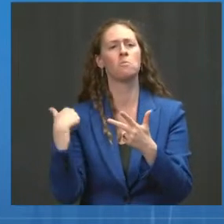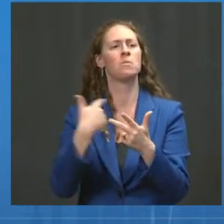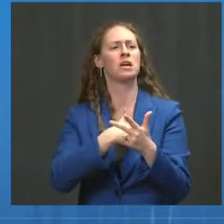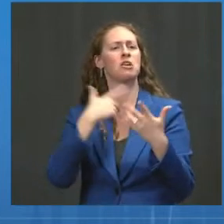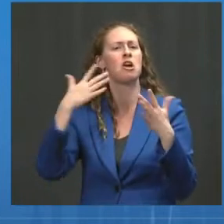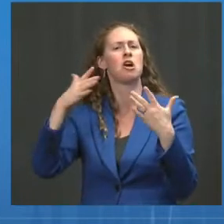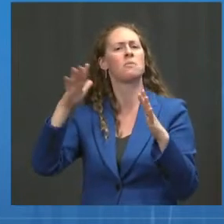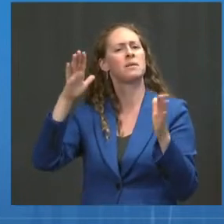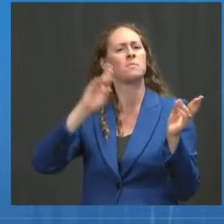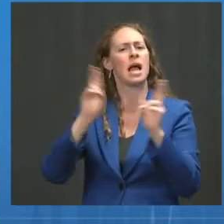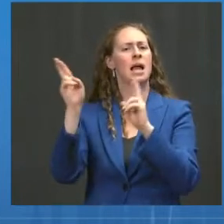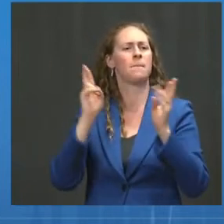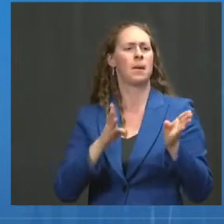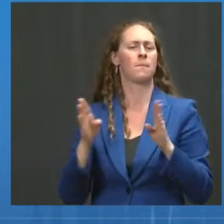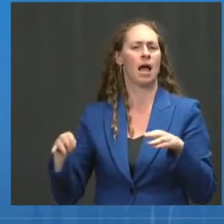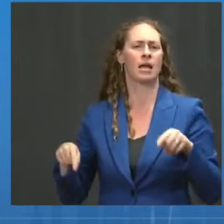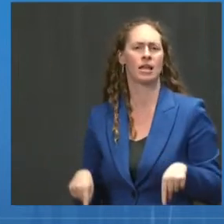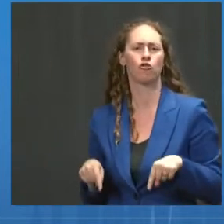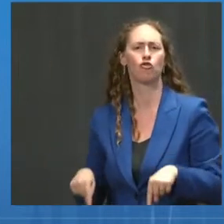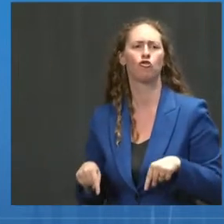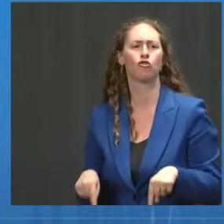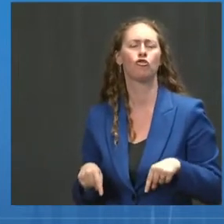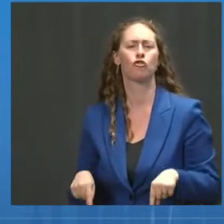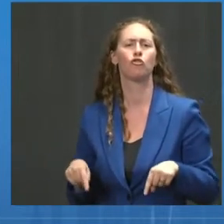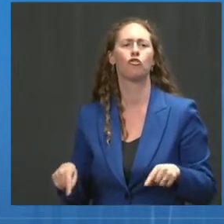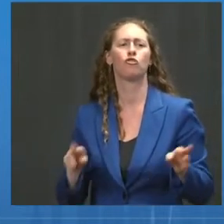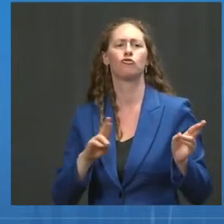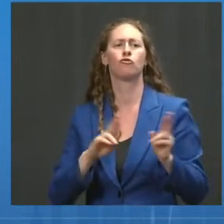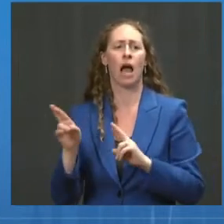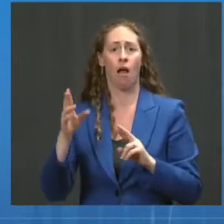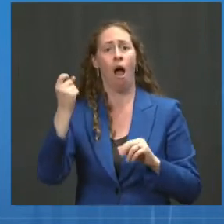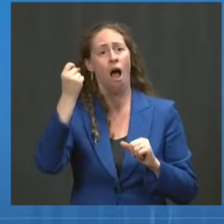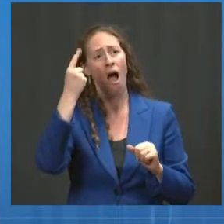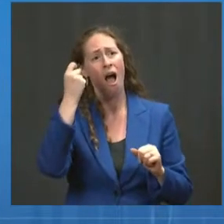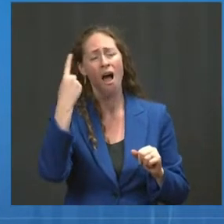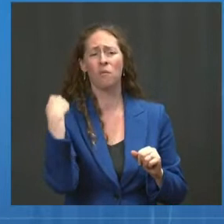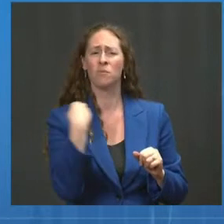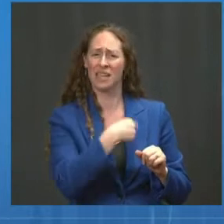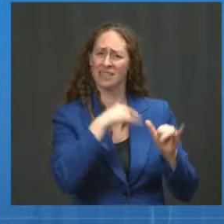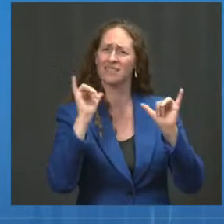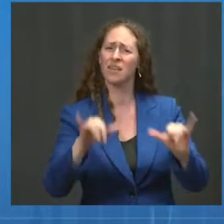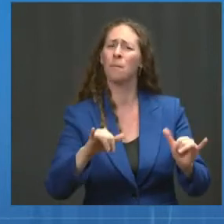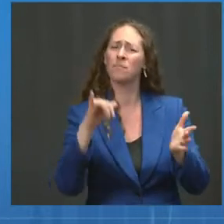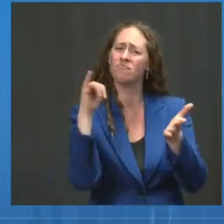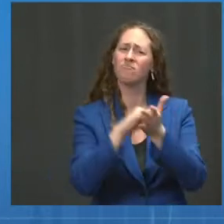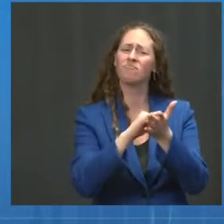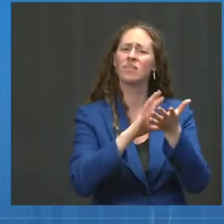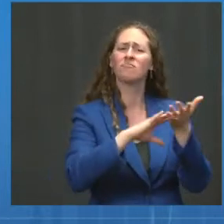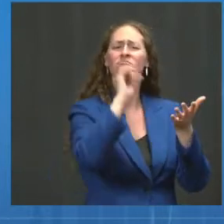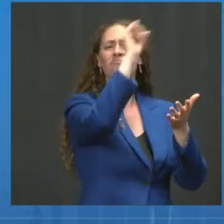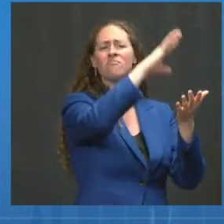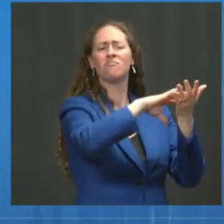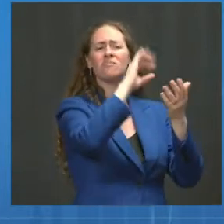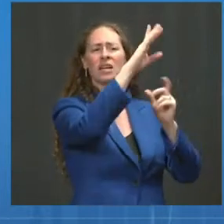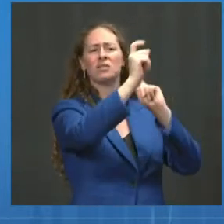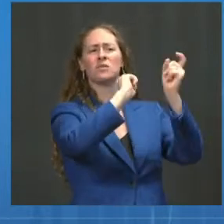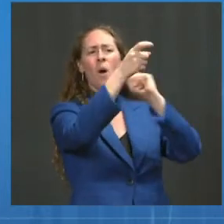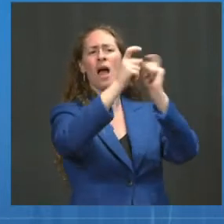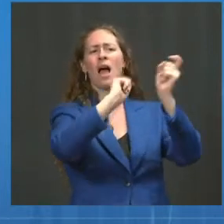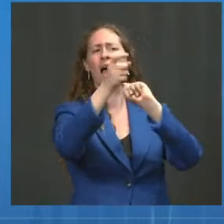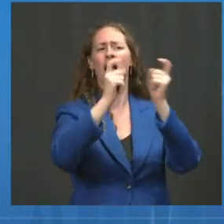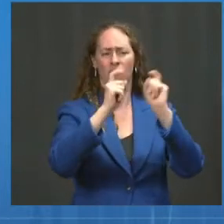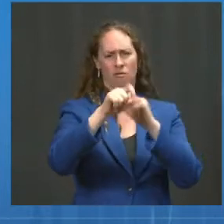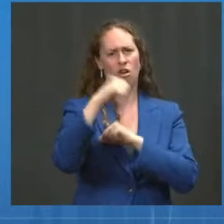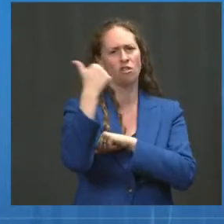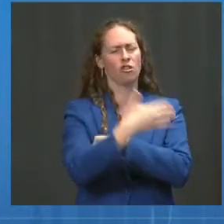and at the same time, will be donating more than 200 million, twice that number, additional doses to other countries